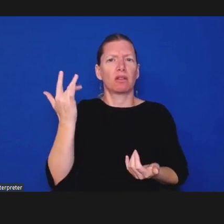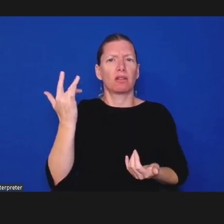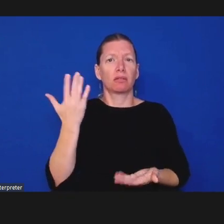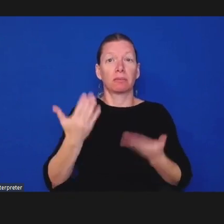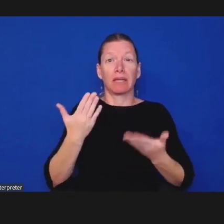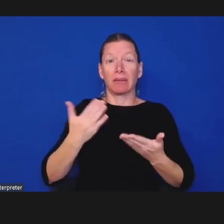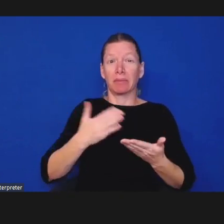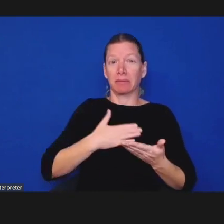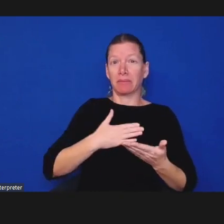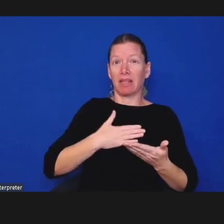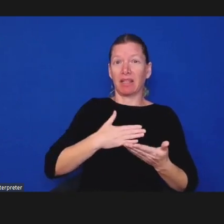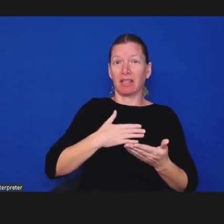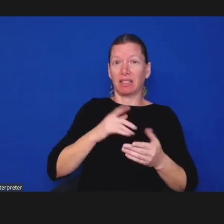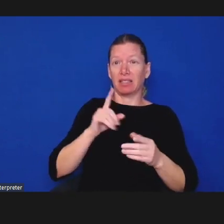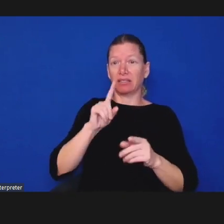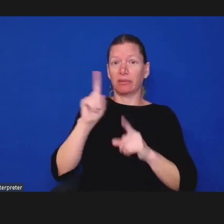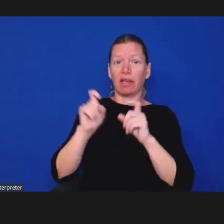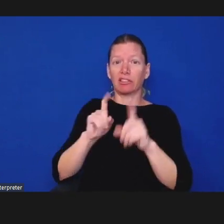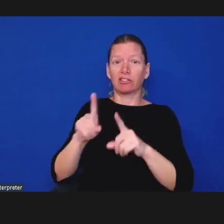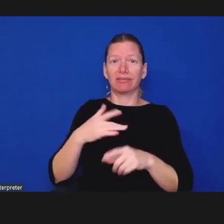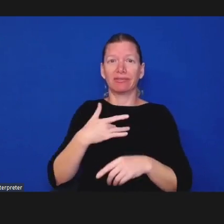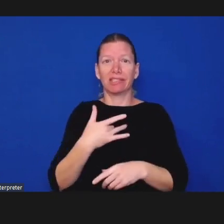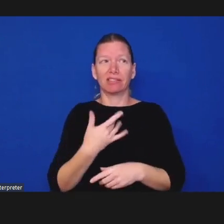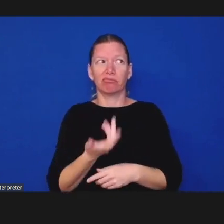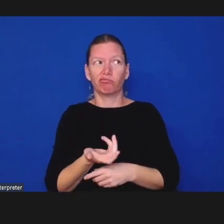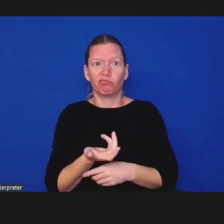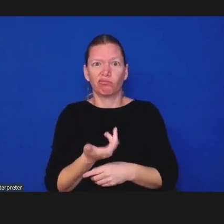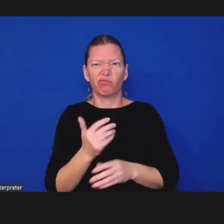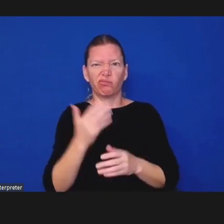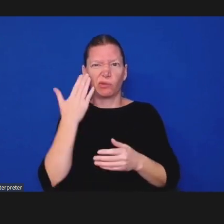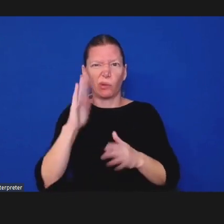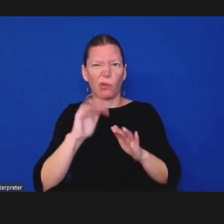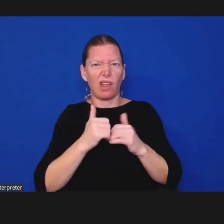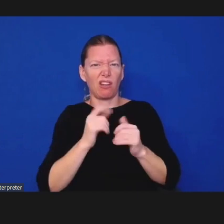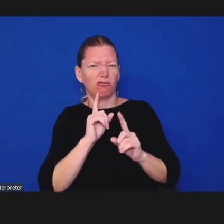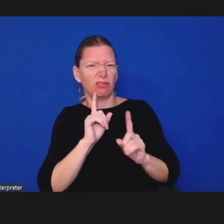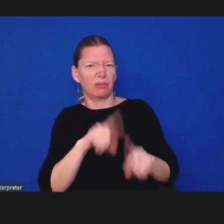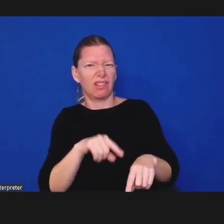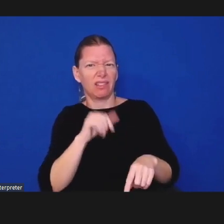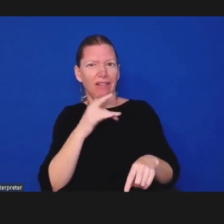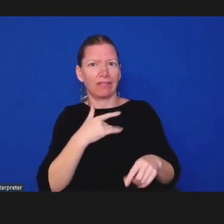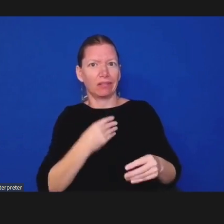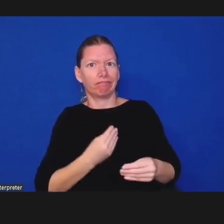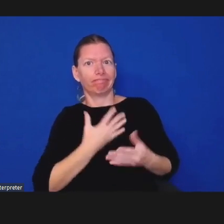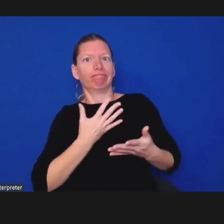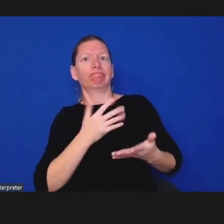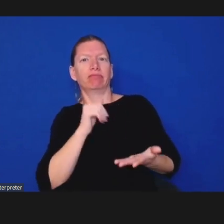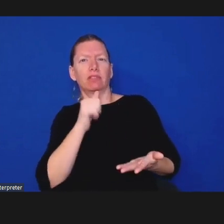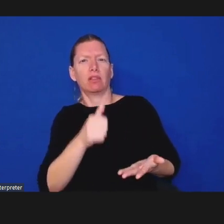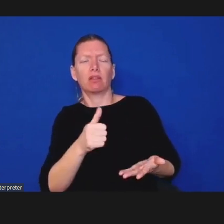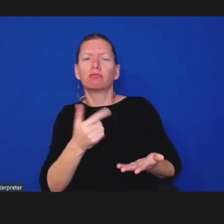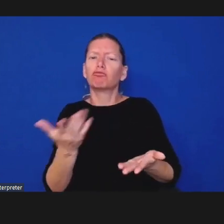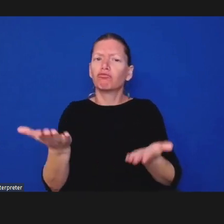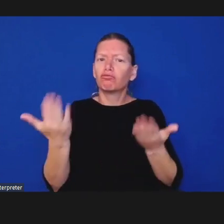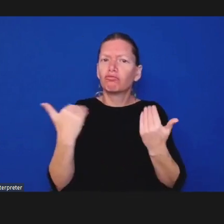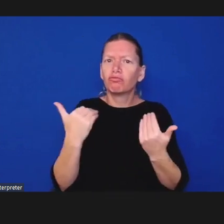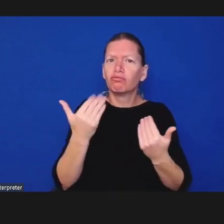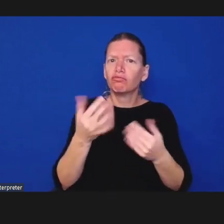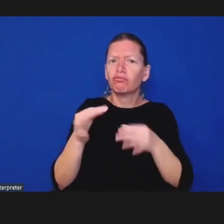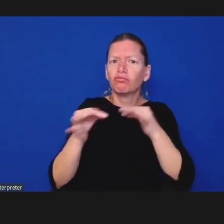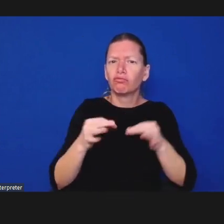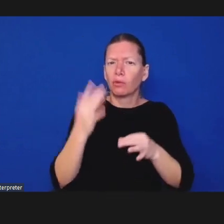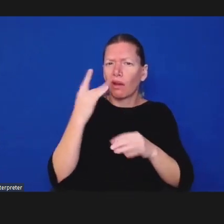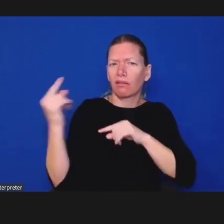saturday morning to get on zoom uh and listen to a presentation and participate in a discussion about civilian oversight